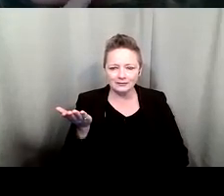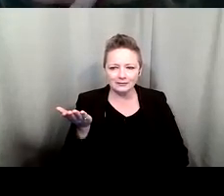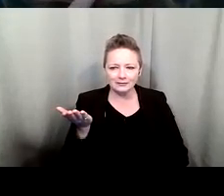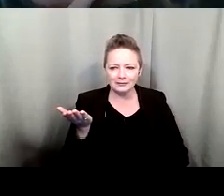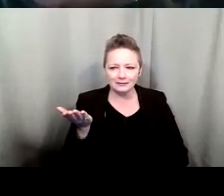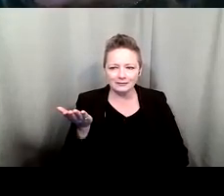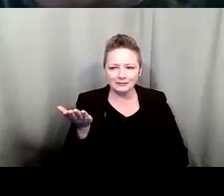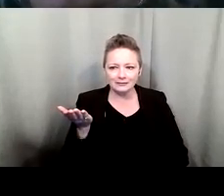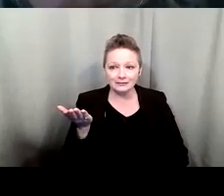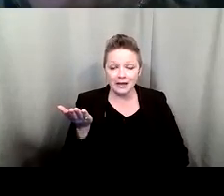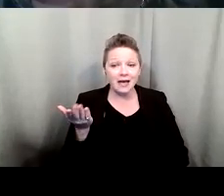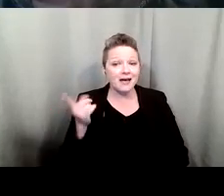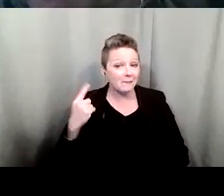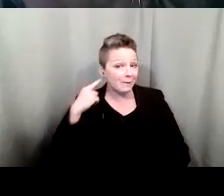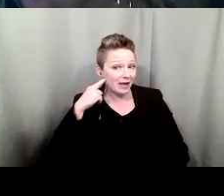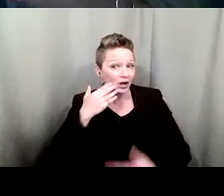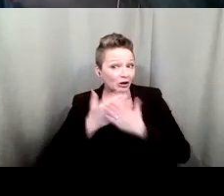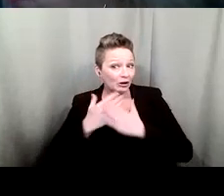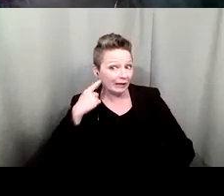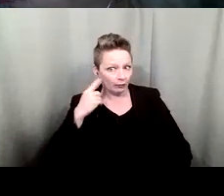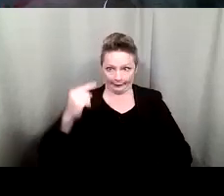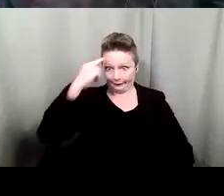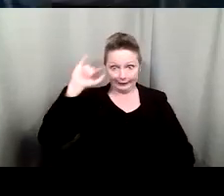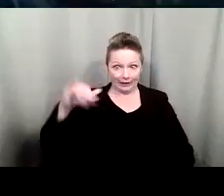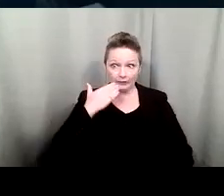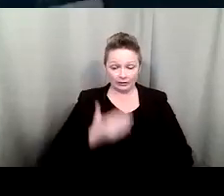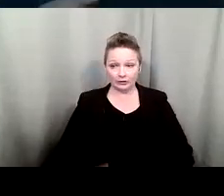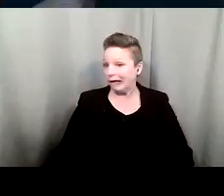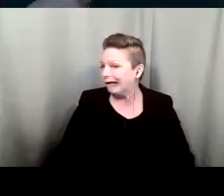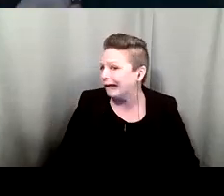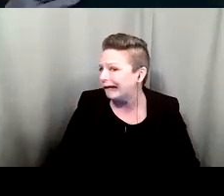somebody has a good ear they think they have a good ear and they turn them